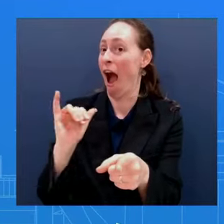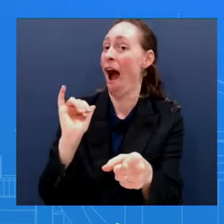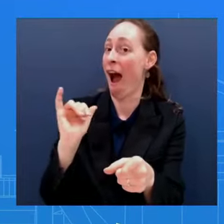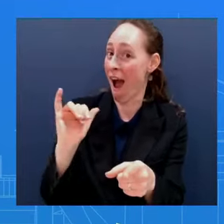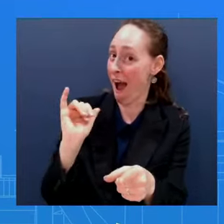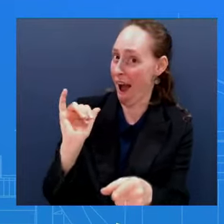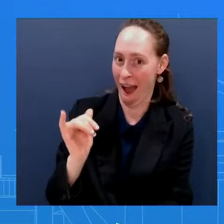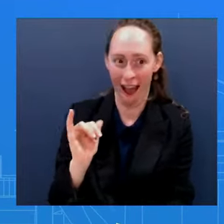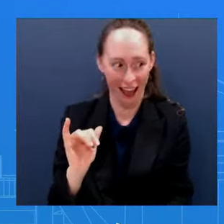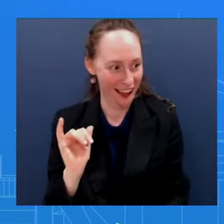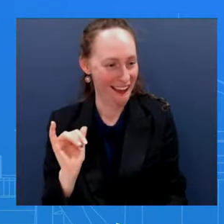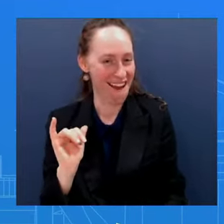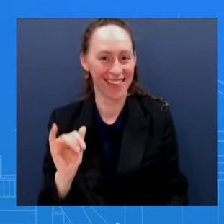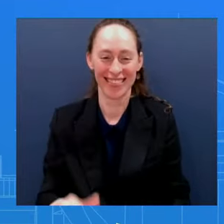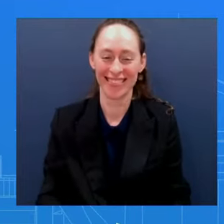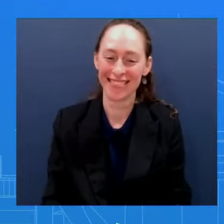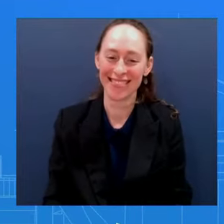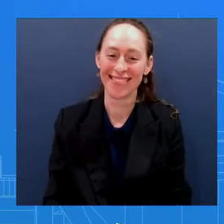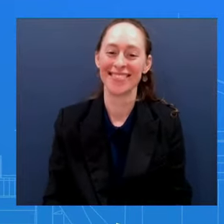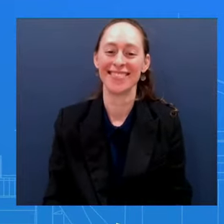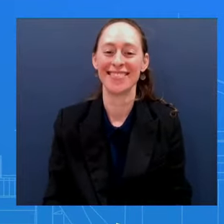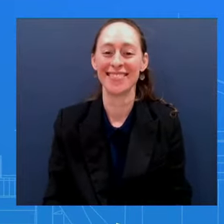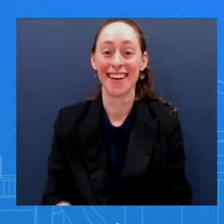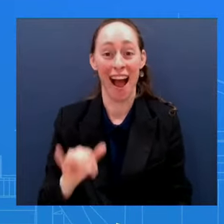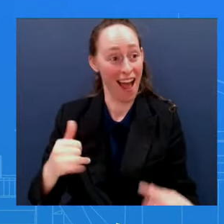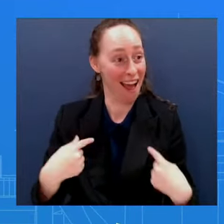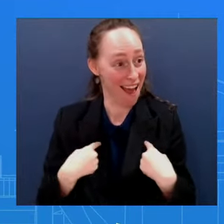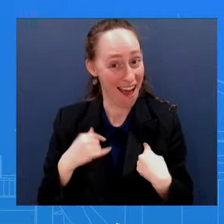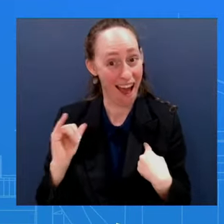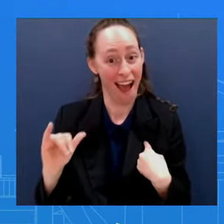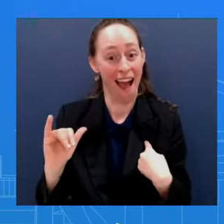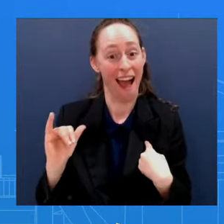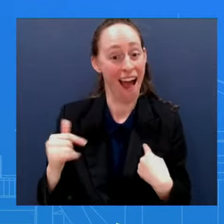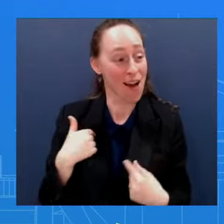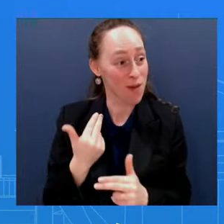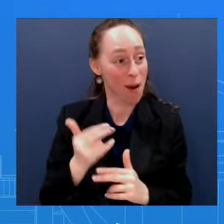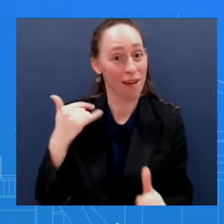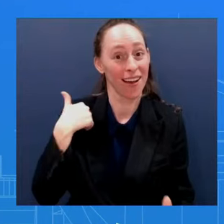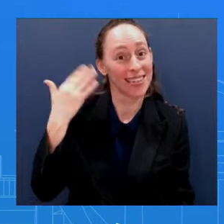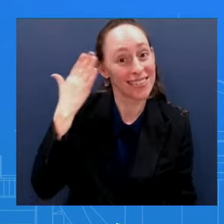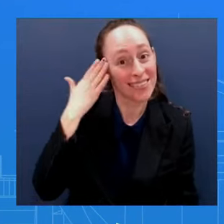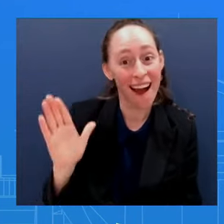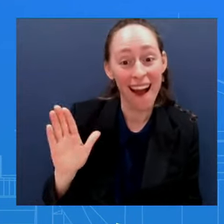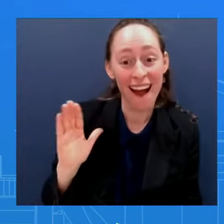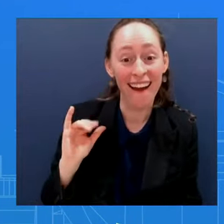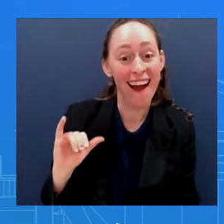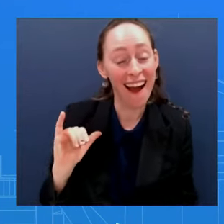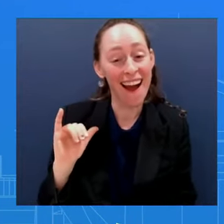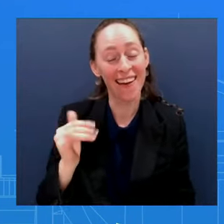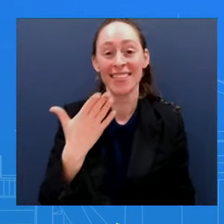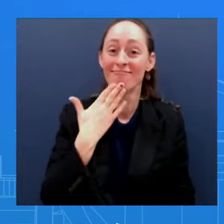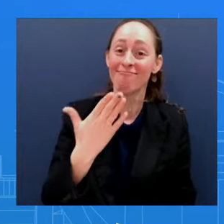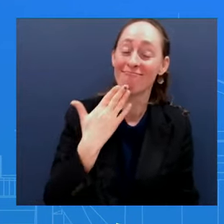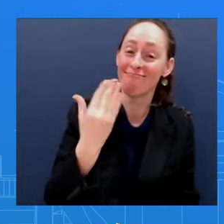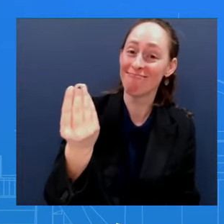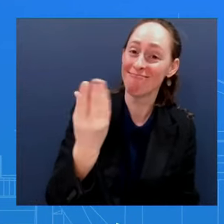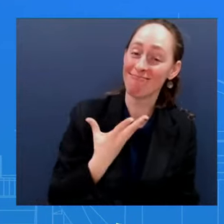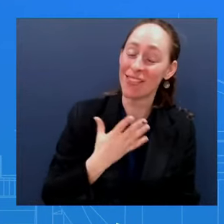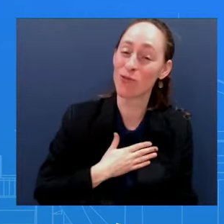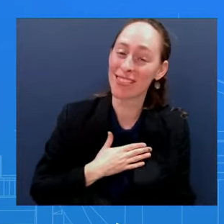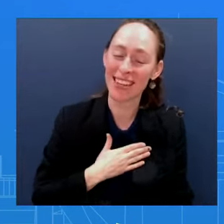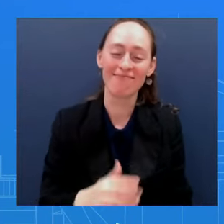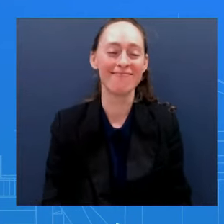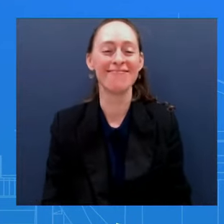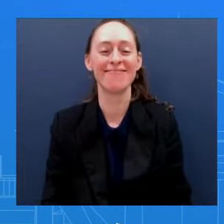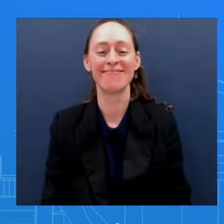All right, thank you I did not know that, but I appreciate that very much He's a horse, it's supposed to be a prosperous year for him What is the President's message to the 20